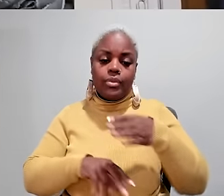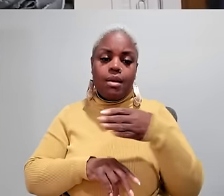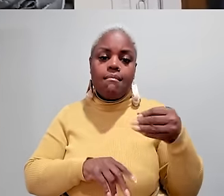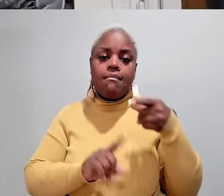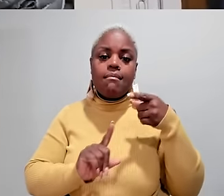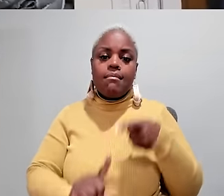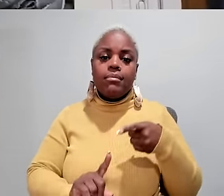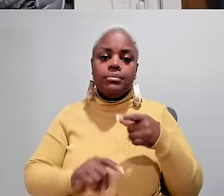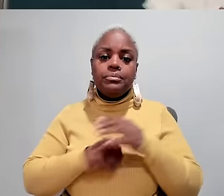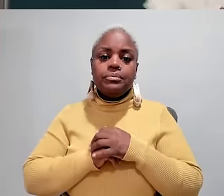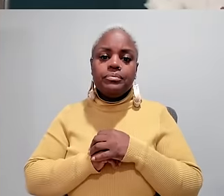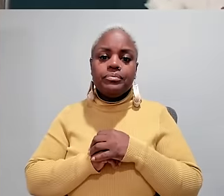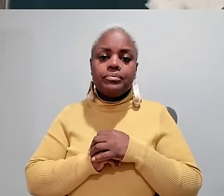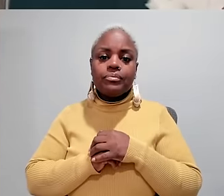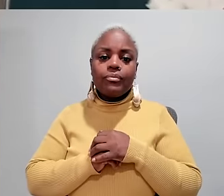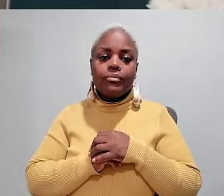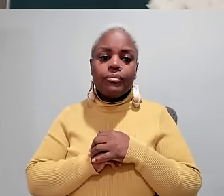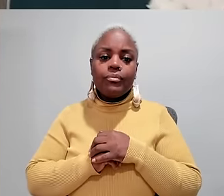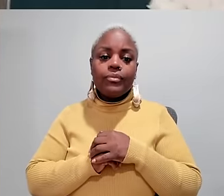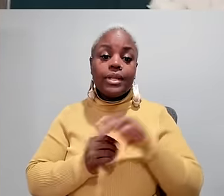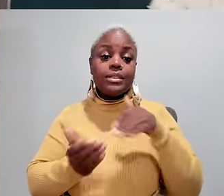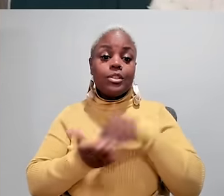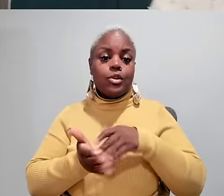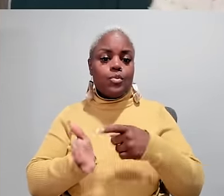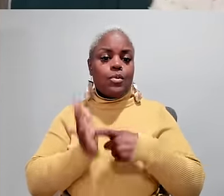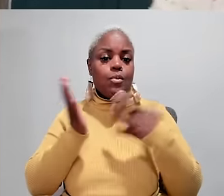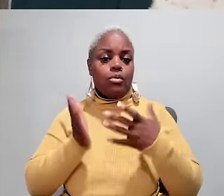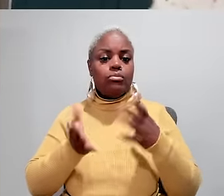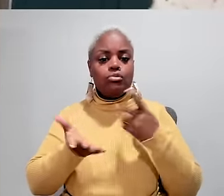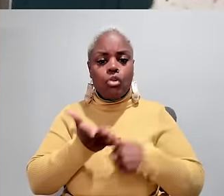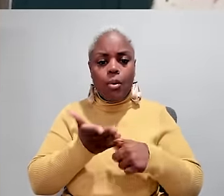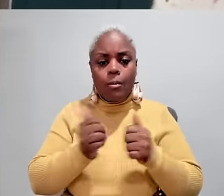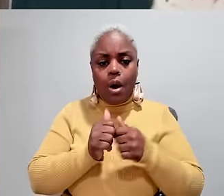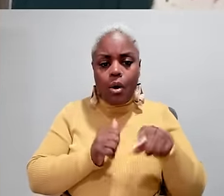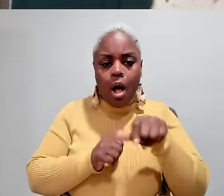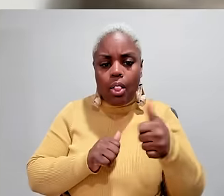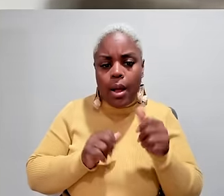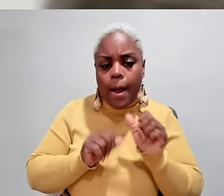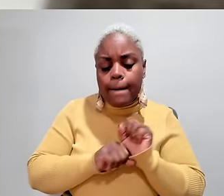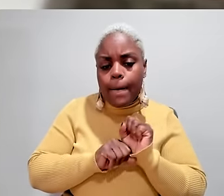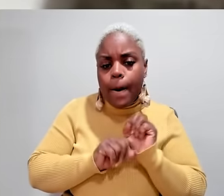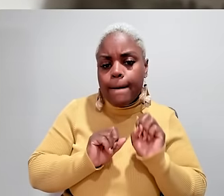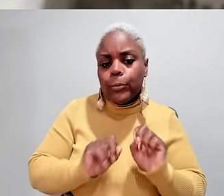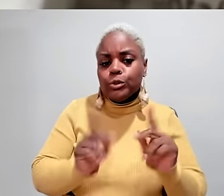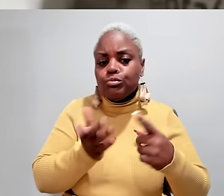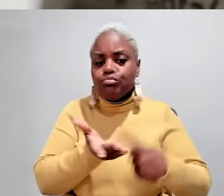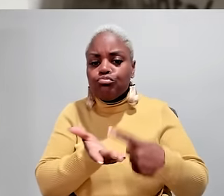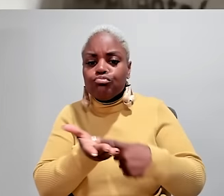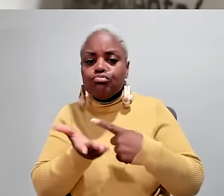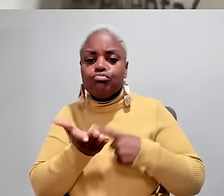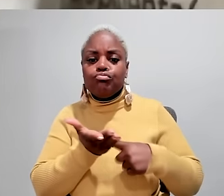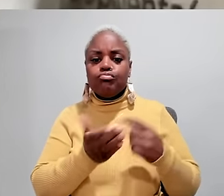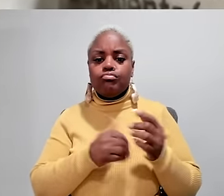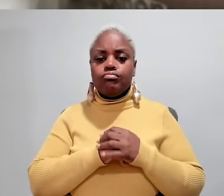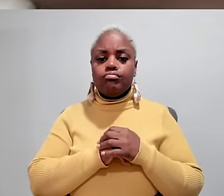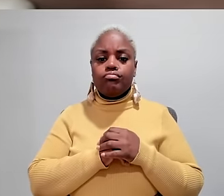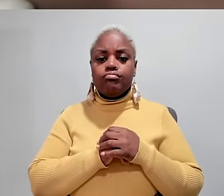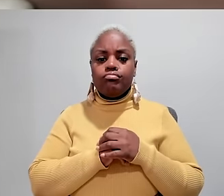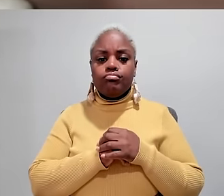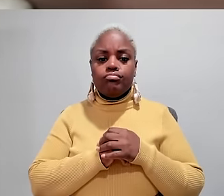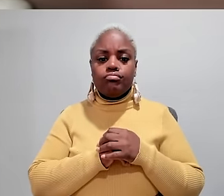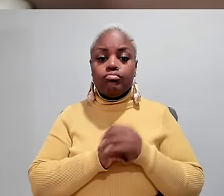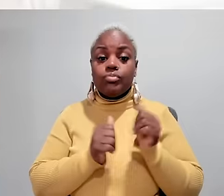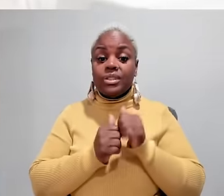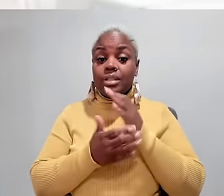Twice a year, employees undergo a wage review, and the center is also required to talk to them about other employment